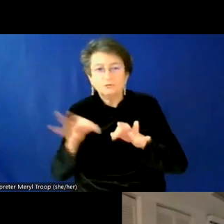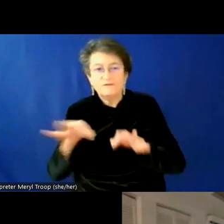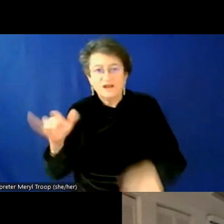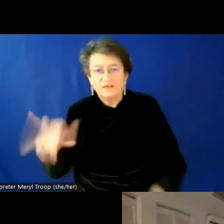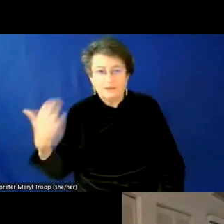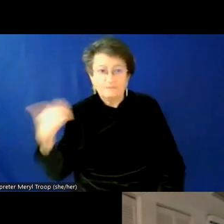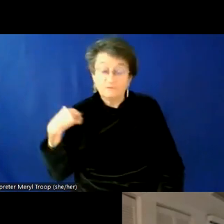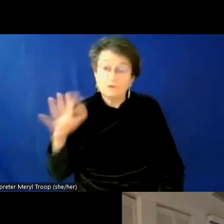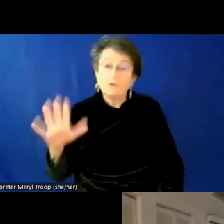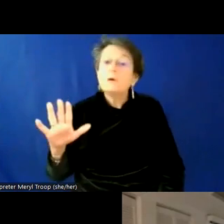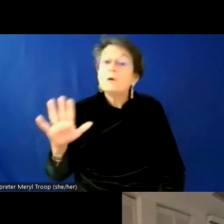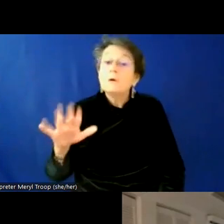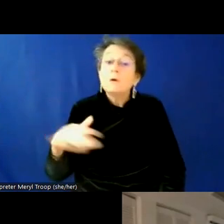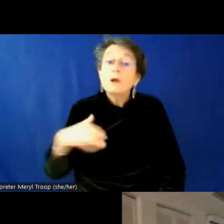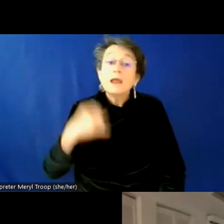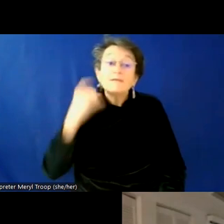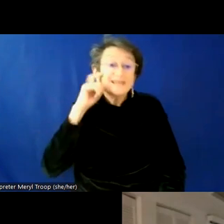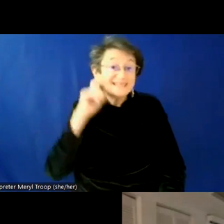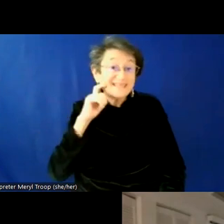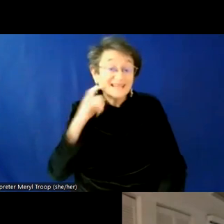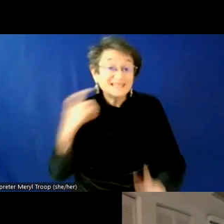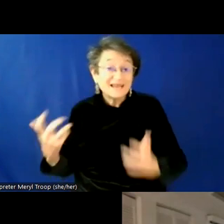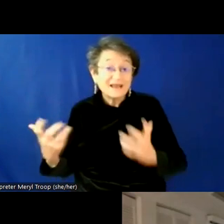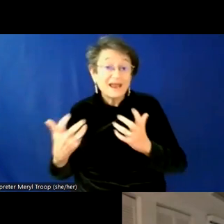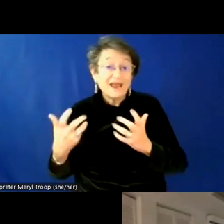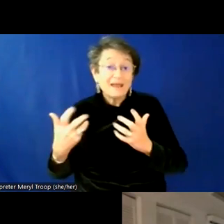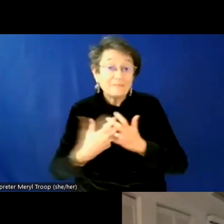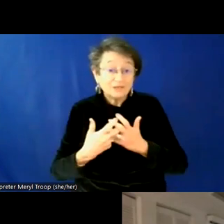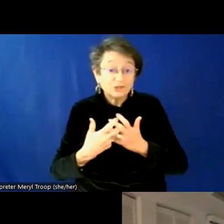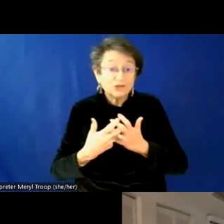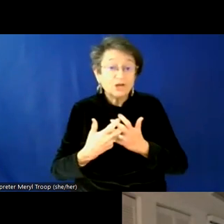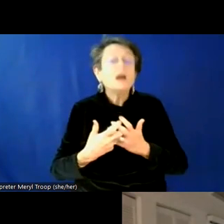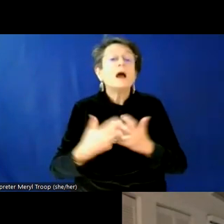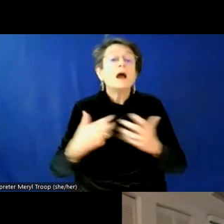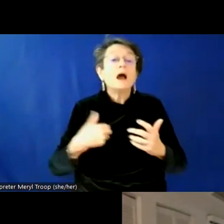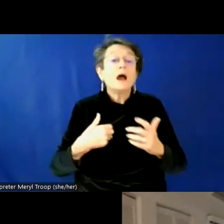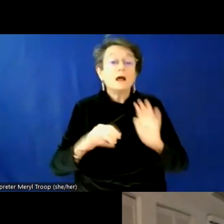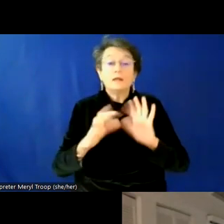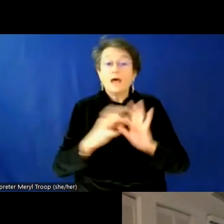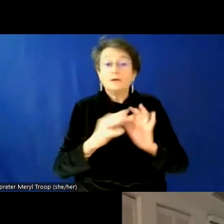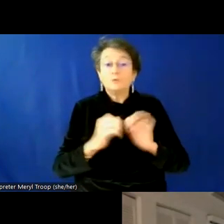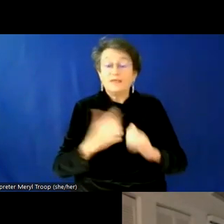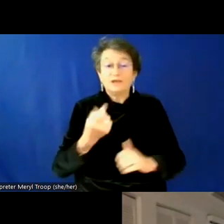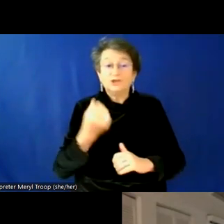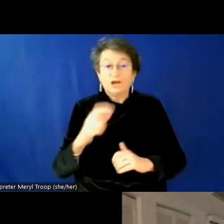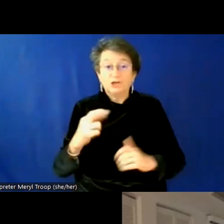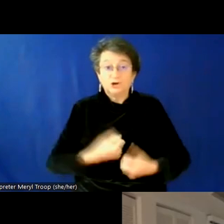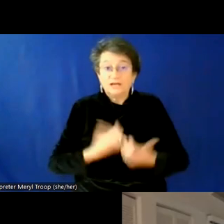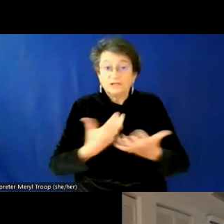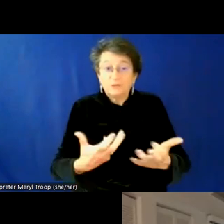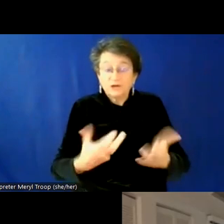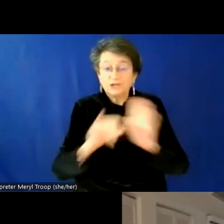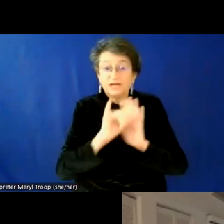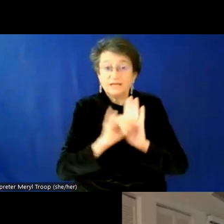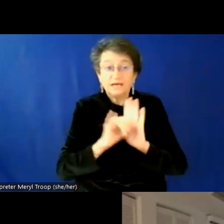of us who, where our sex assigned at birth aligns with our gender identity and or our gender expression, cisgender is the term that we often